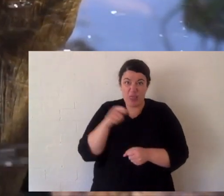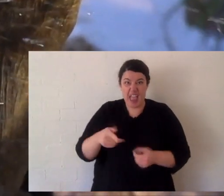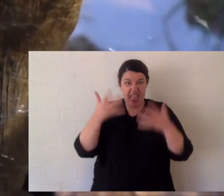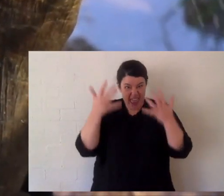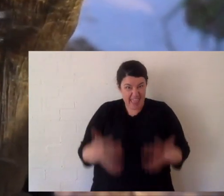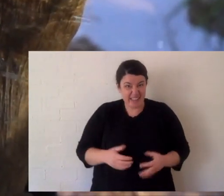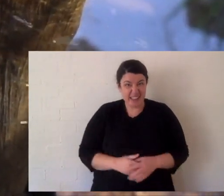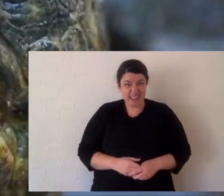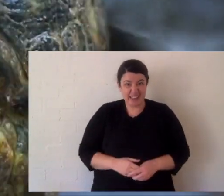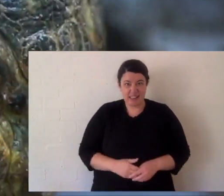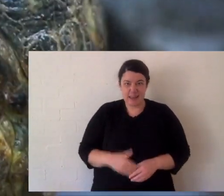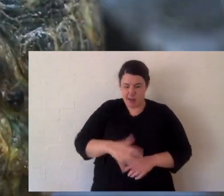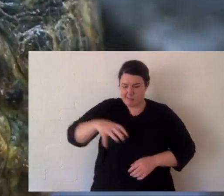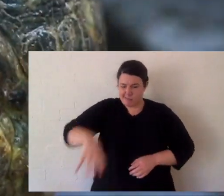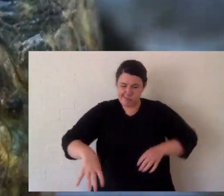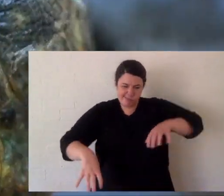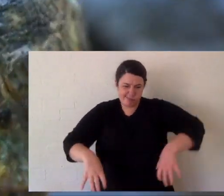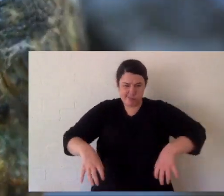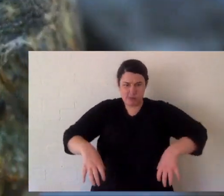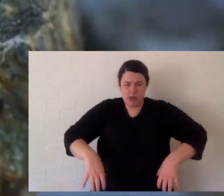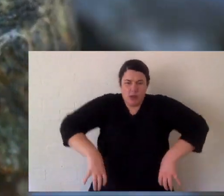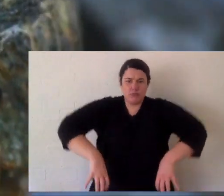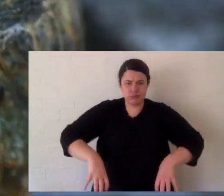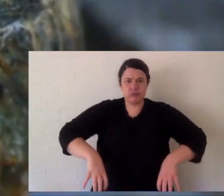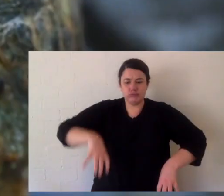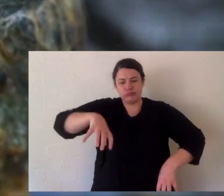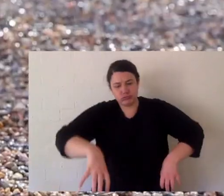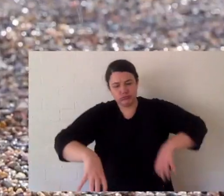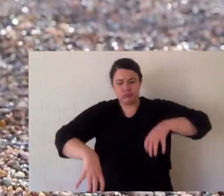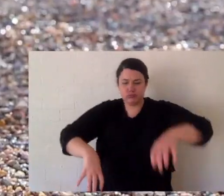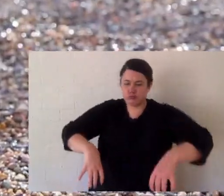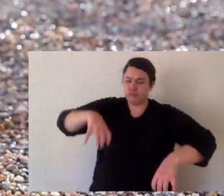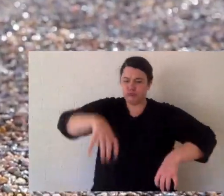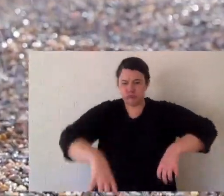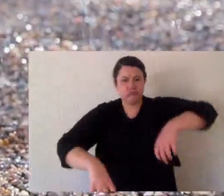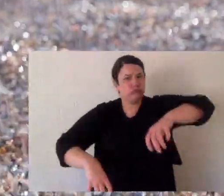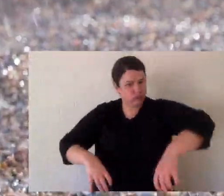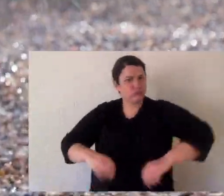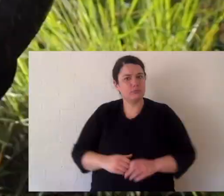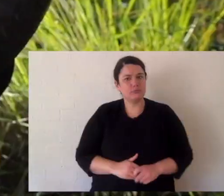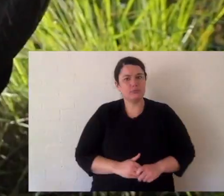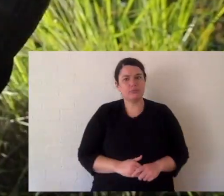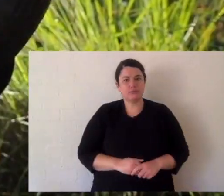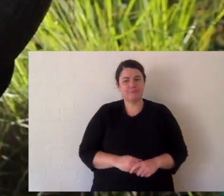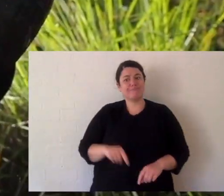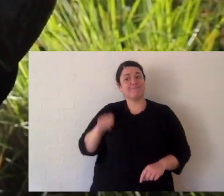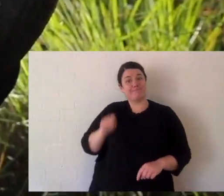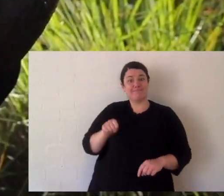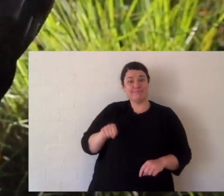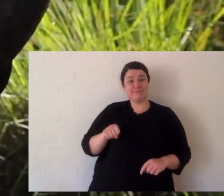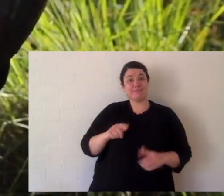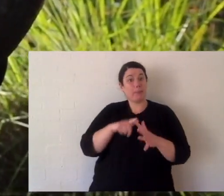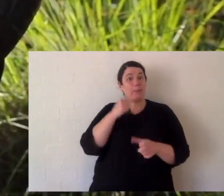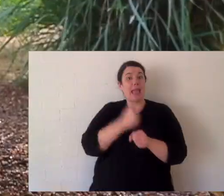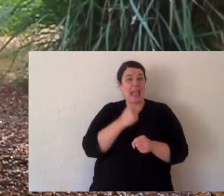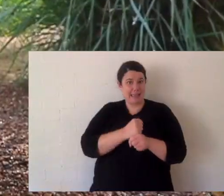It's heavy, right? So these legs support them, and they enable them to walk around wherever they want to go. Tortoises